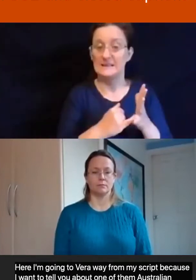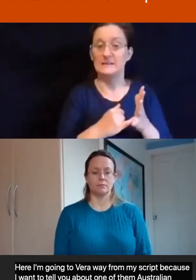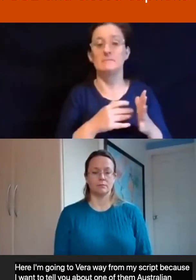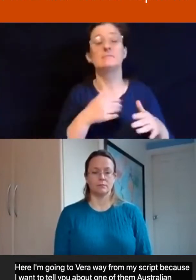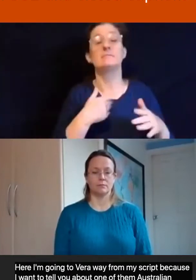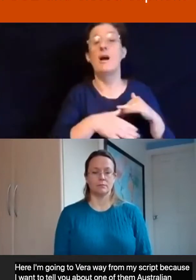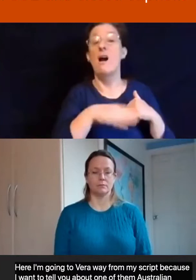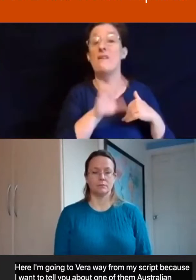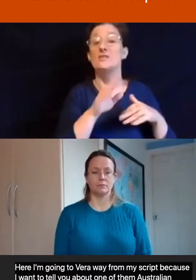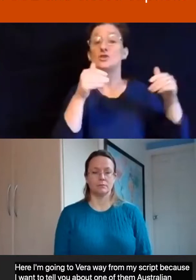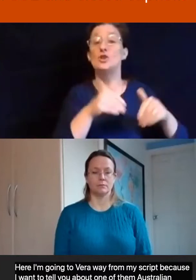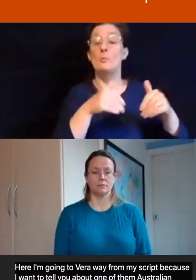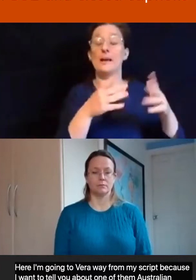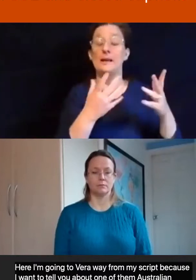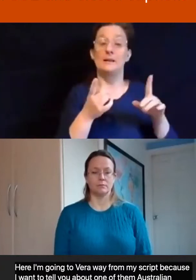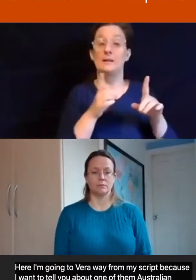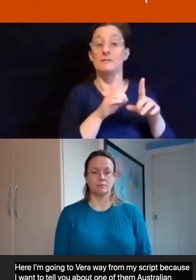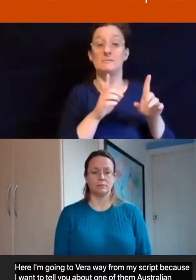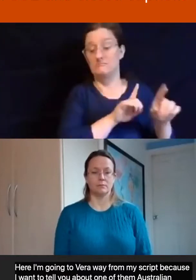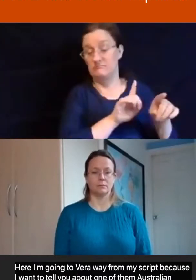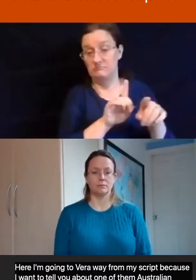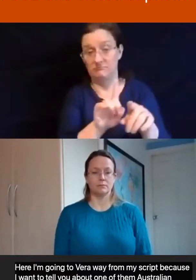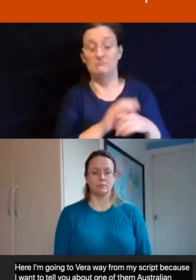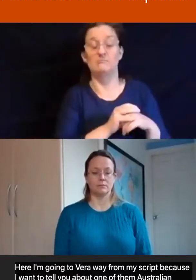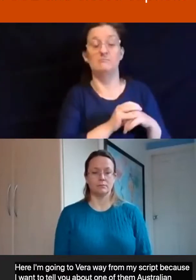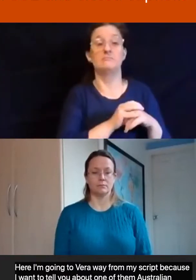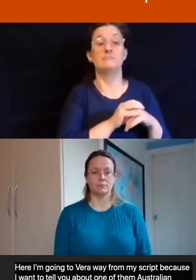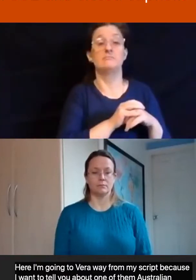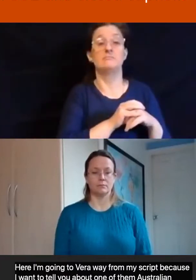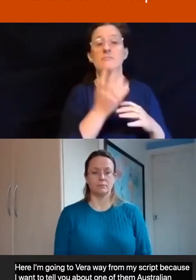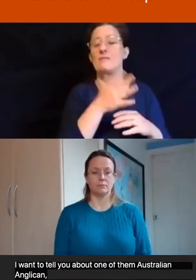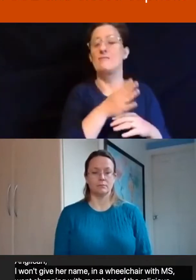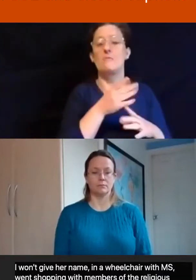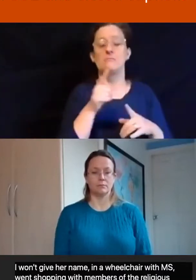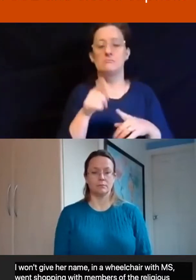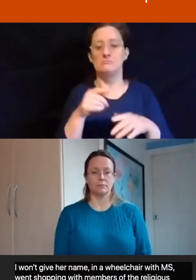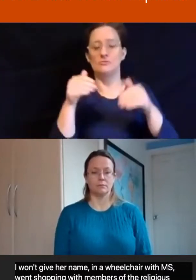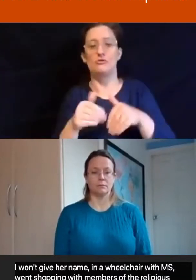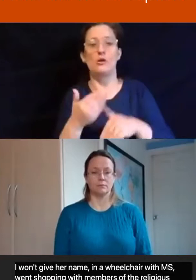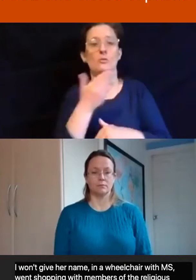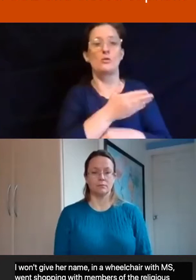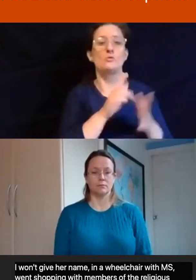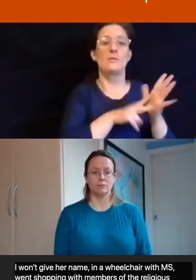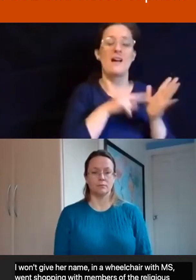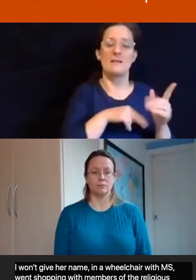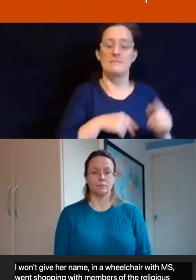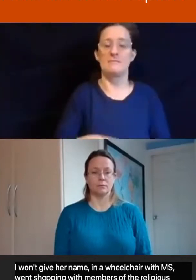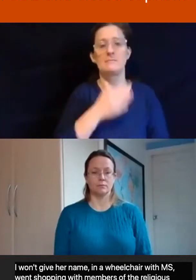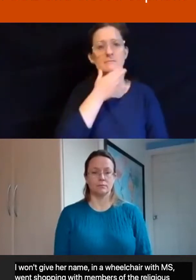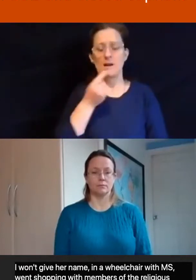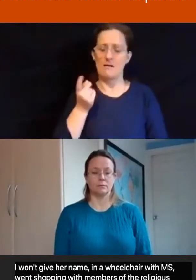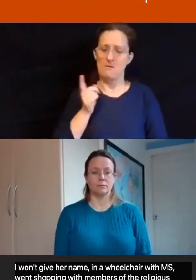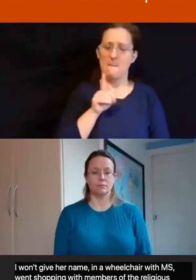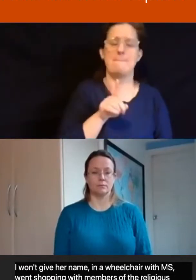of the religious community in their van. And when they were moving away from Waitrose to the van, a man approached